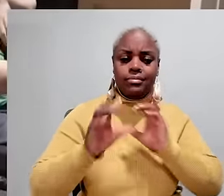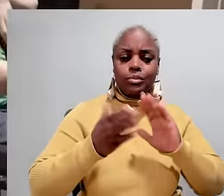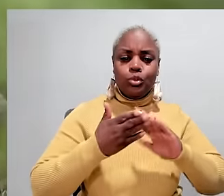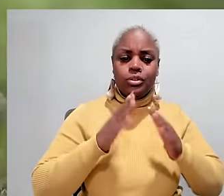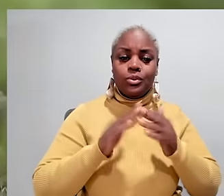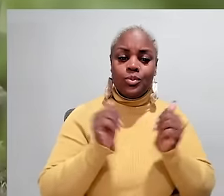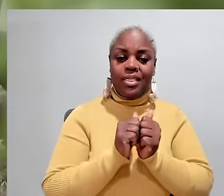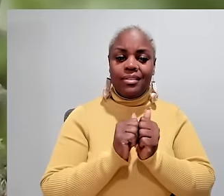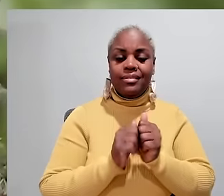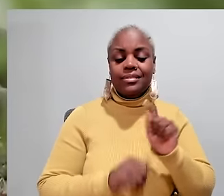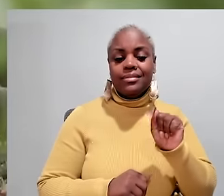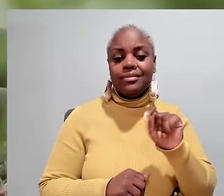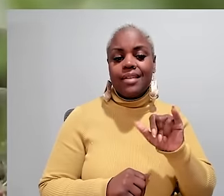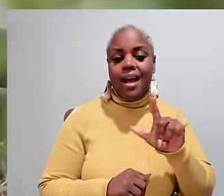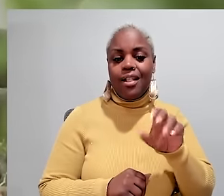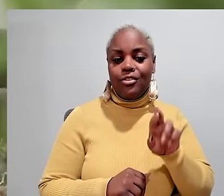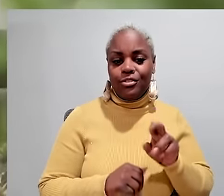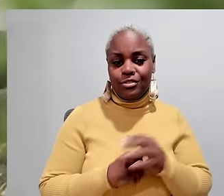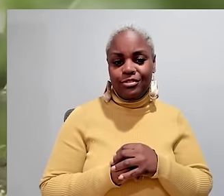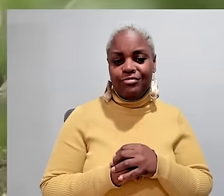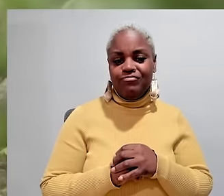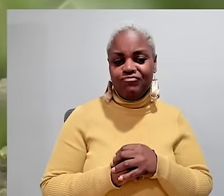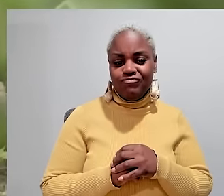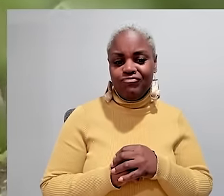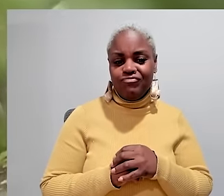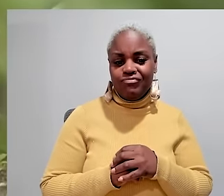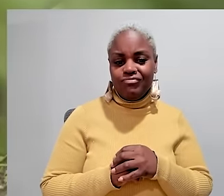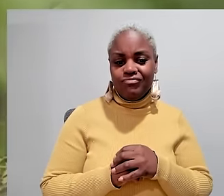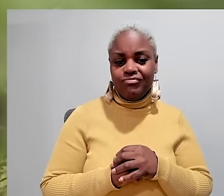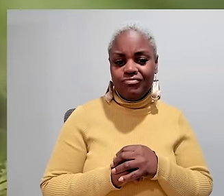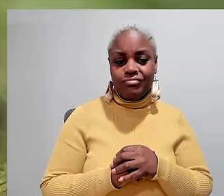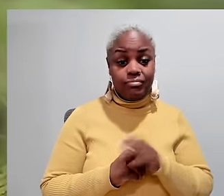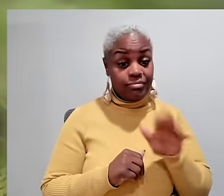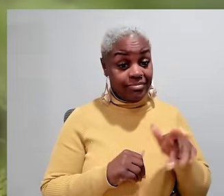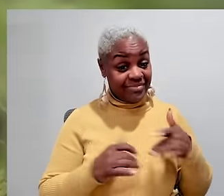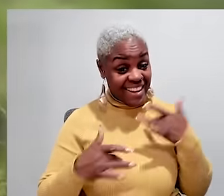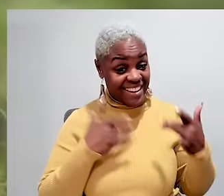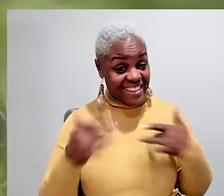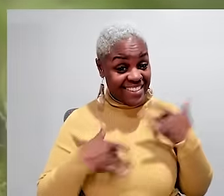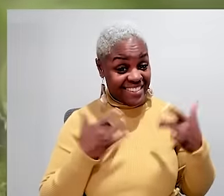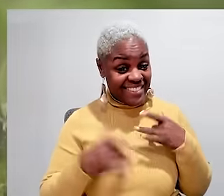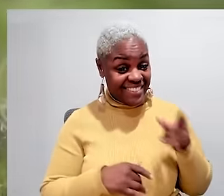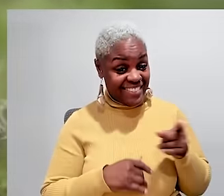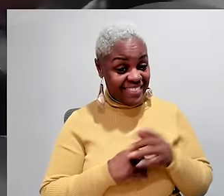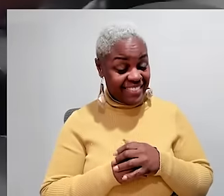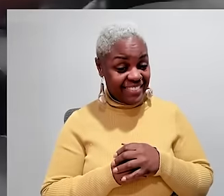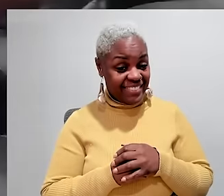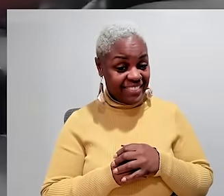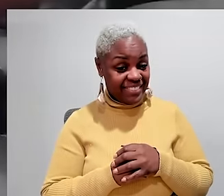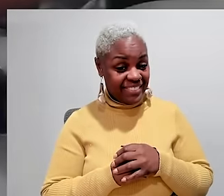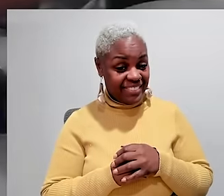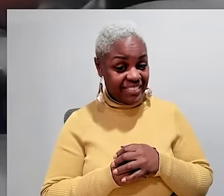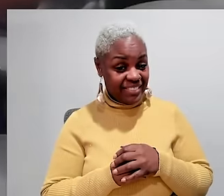lot she says the most rewarding part of her job is exploring the community with Tyler